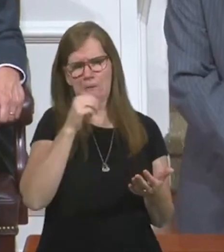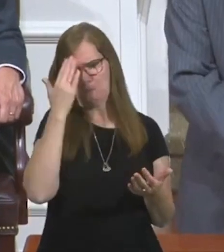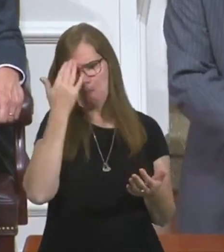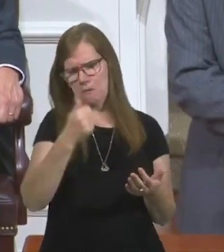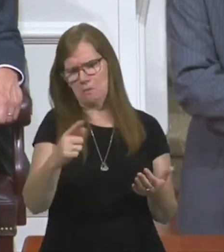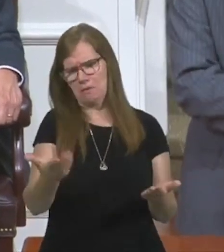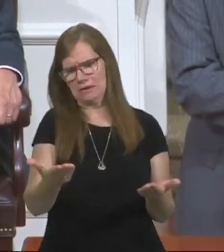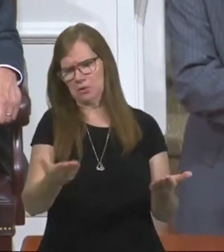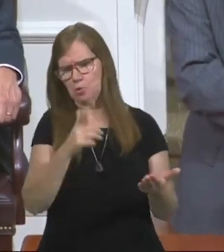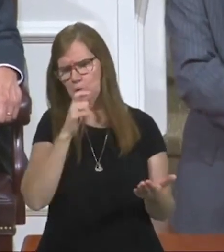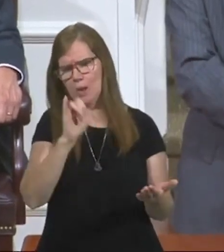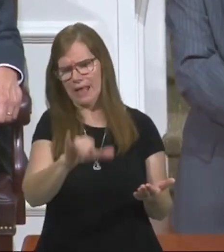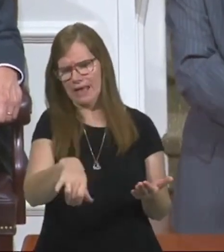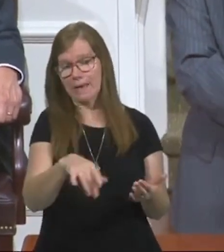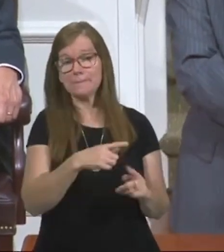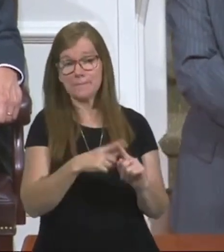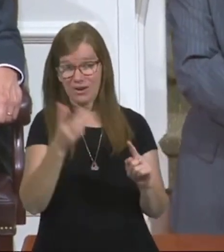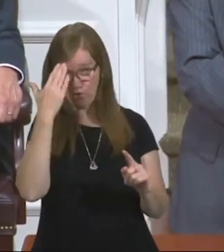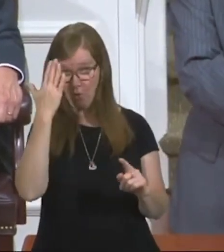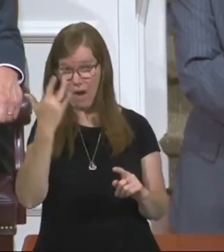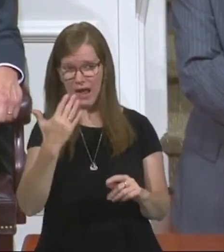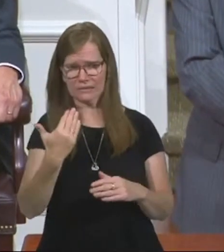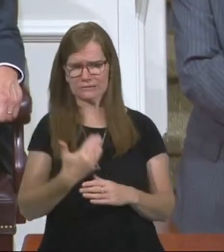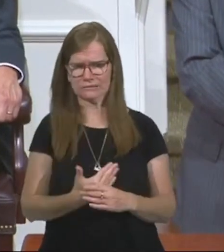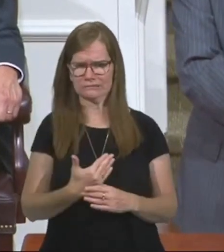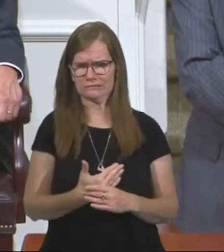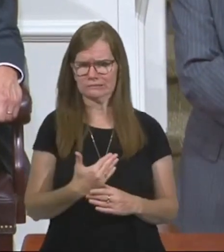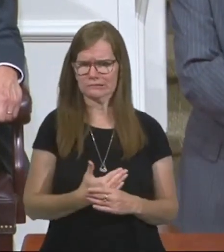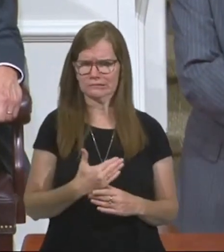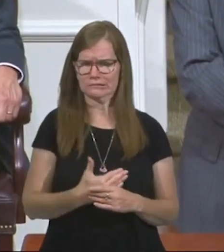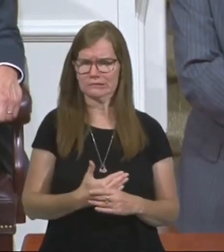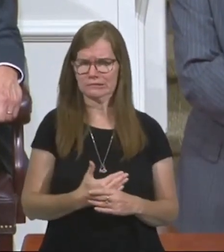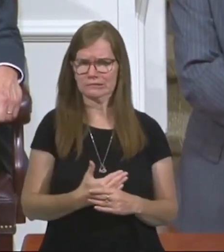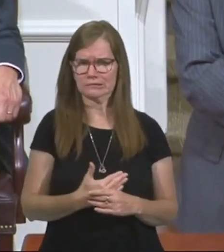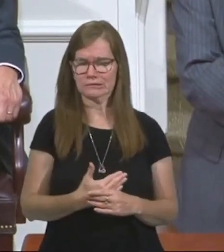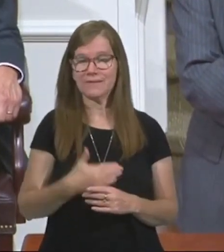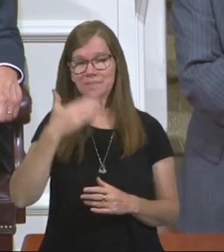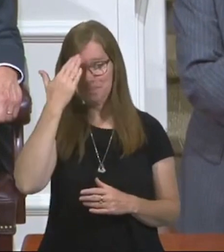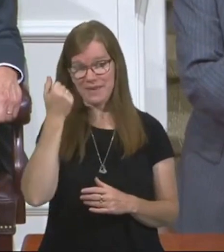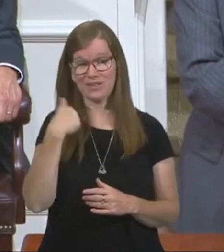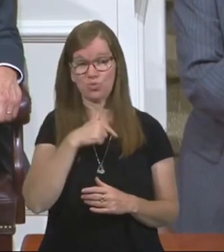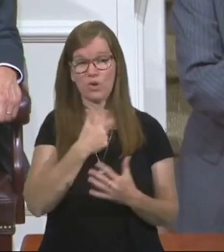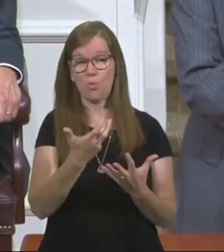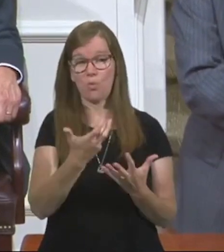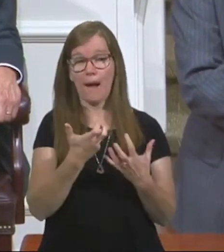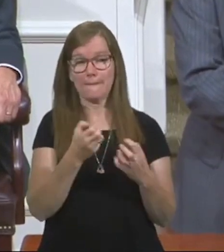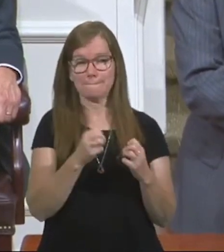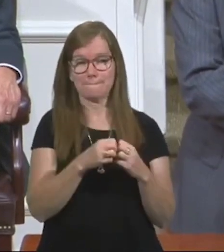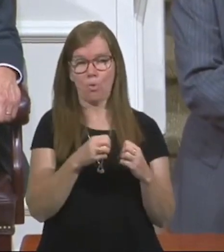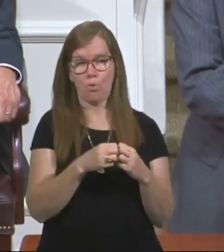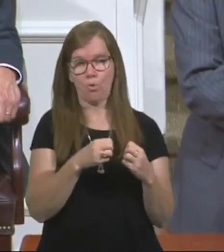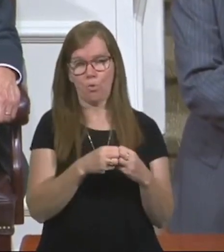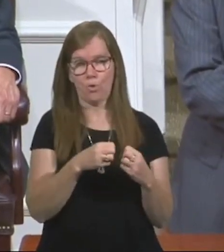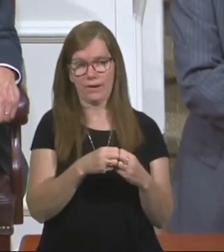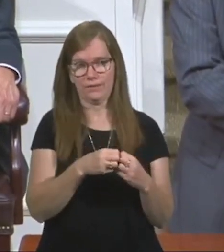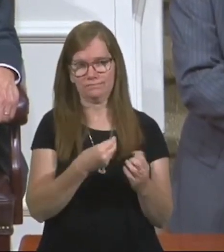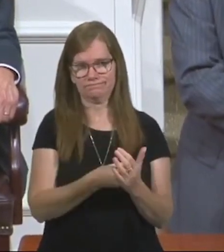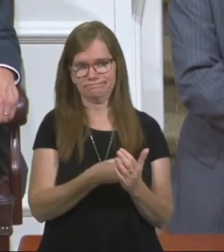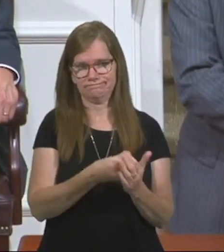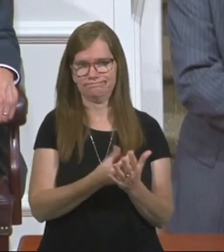like that, but you know why it hits a nerve with us? It's because we have the itch for more that's overtaken us.